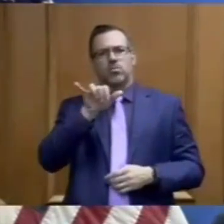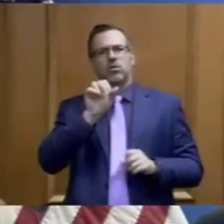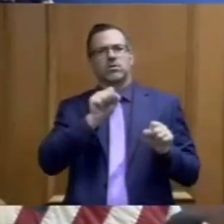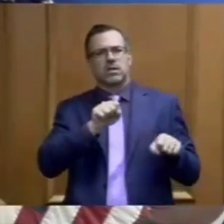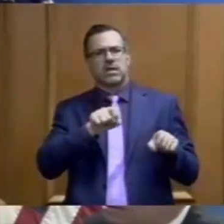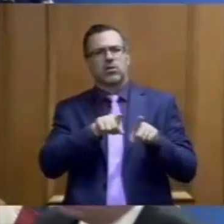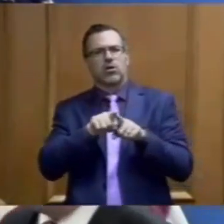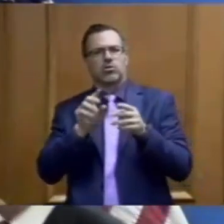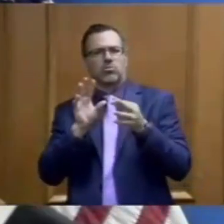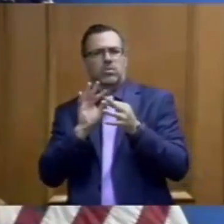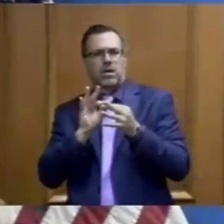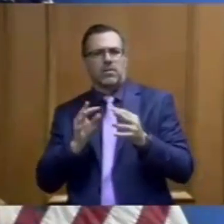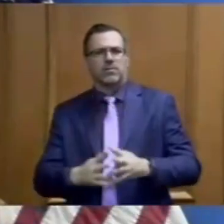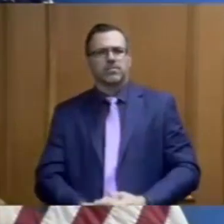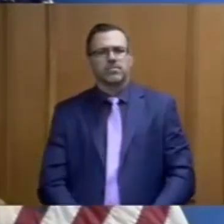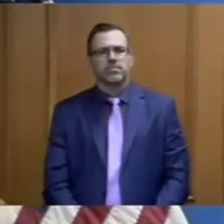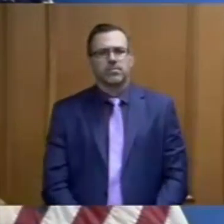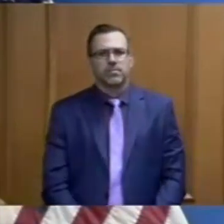if she wants to.